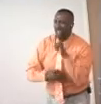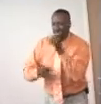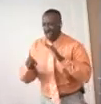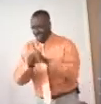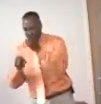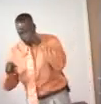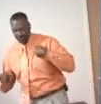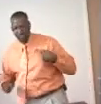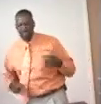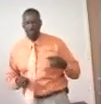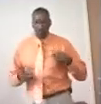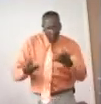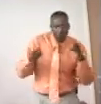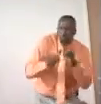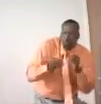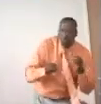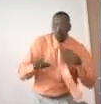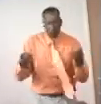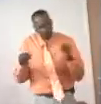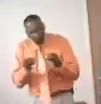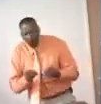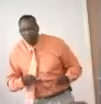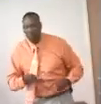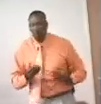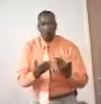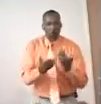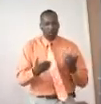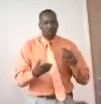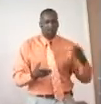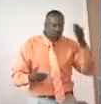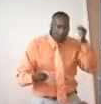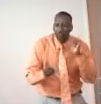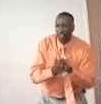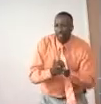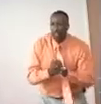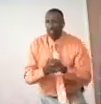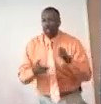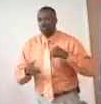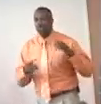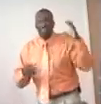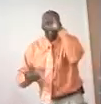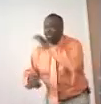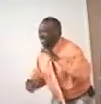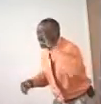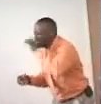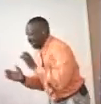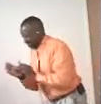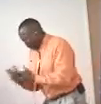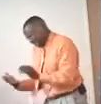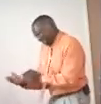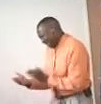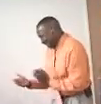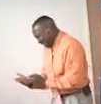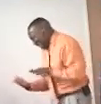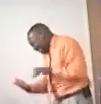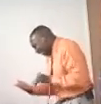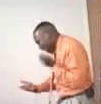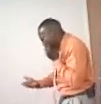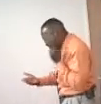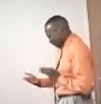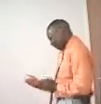enough for me. And, and before I know it, I am searching the scriptures for